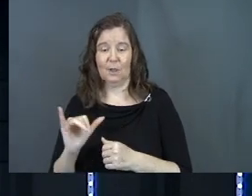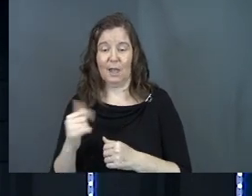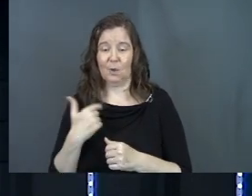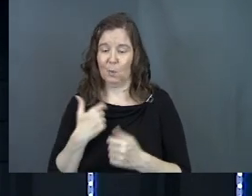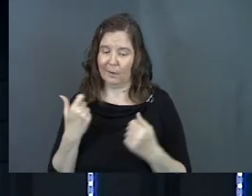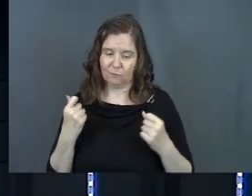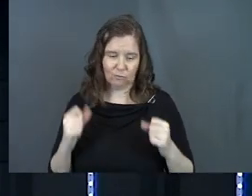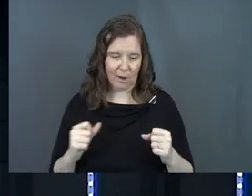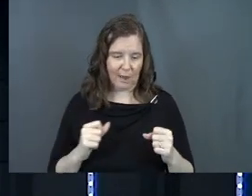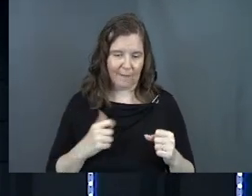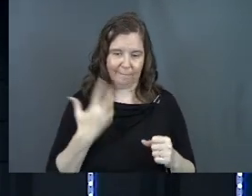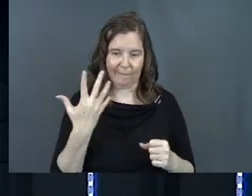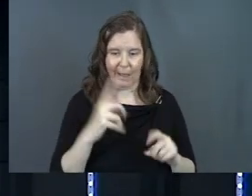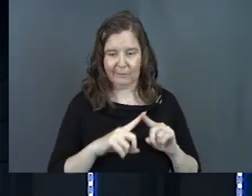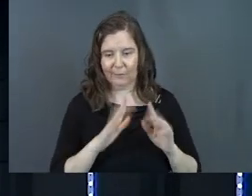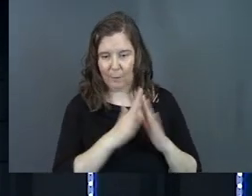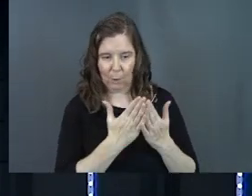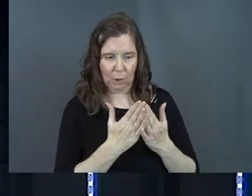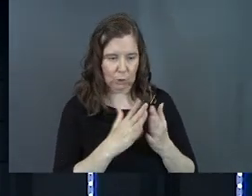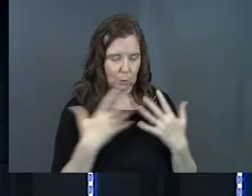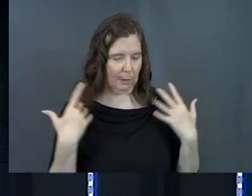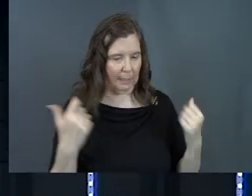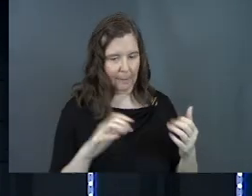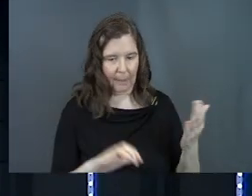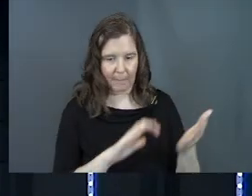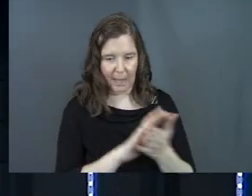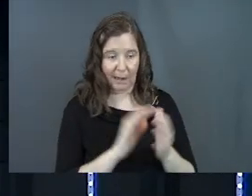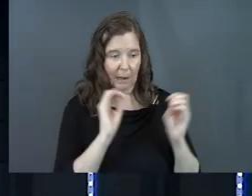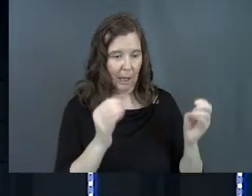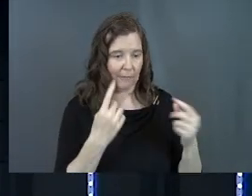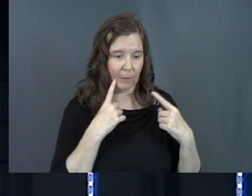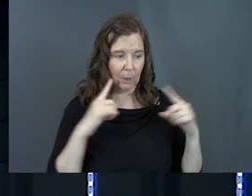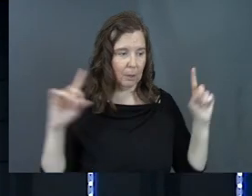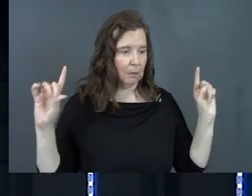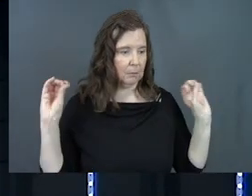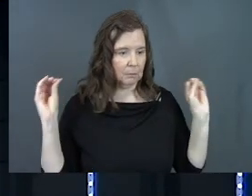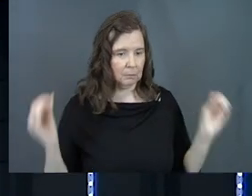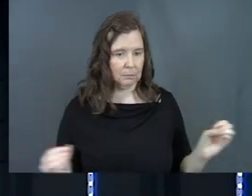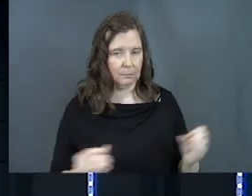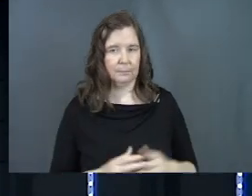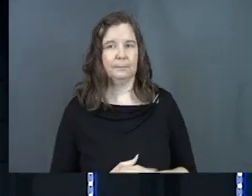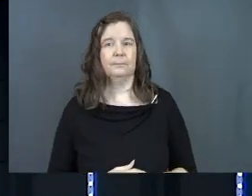you're like, we've tried five different books to heal our marriage and none of them has.